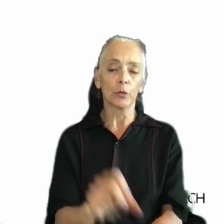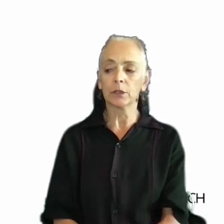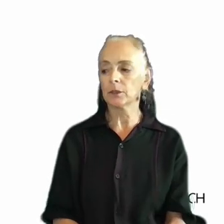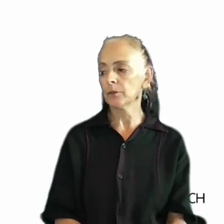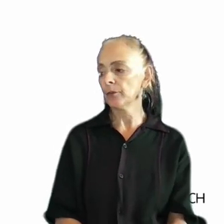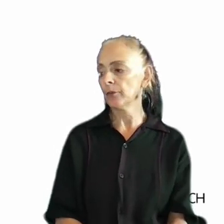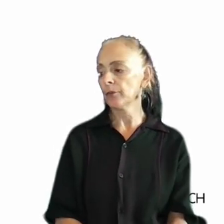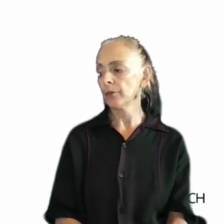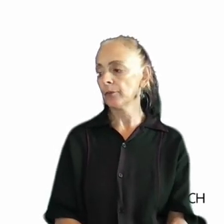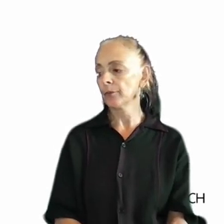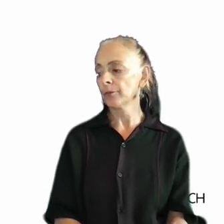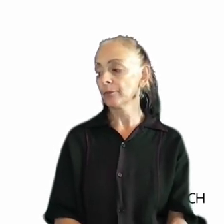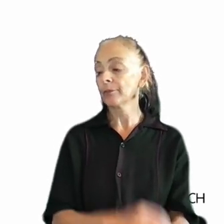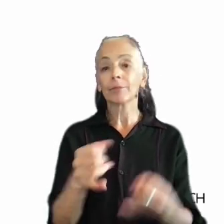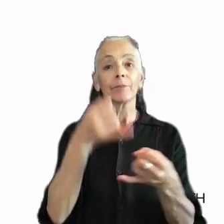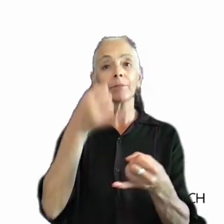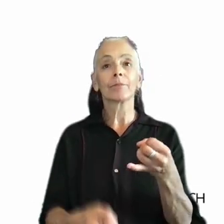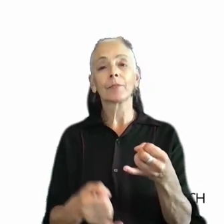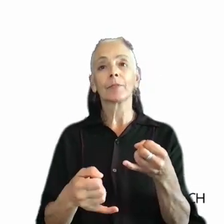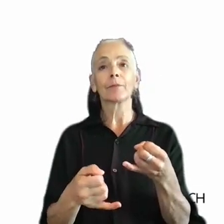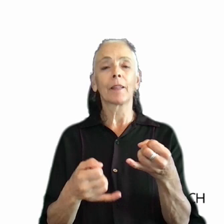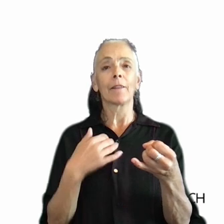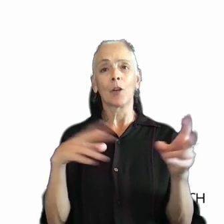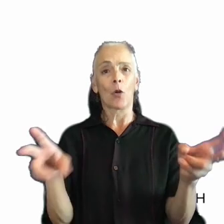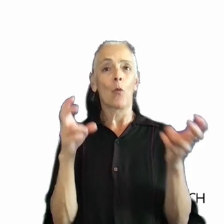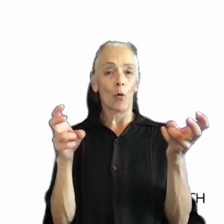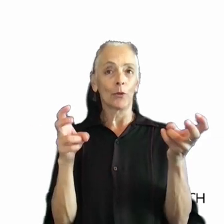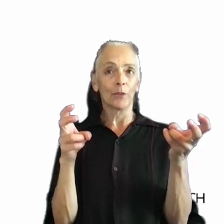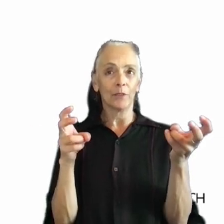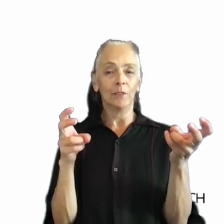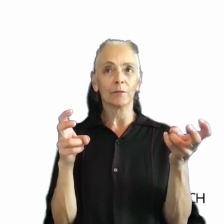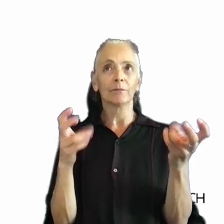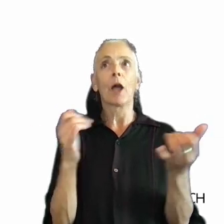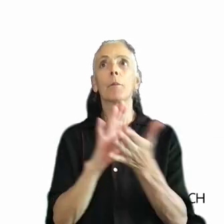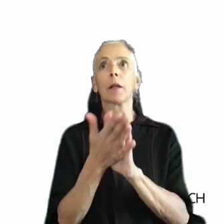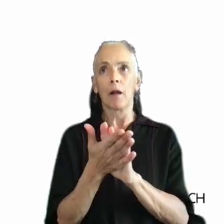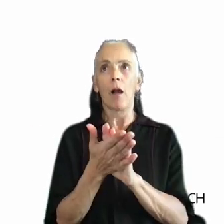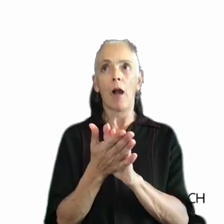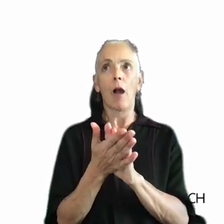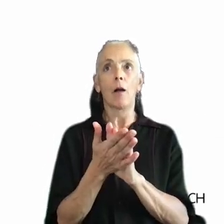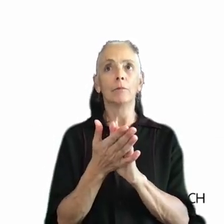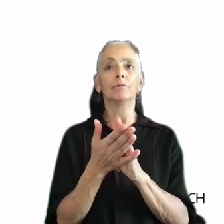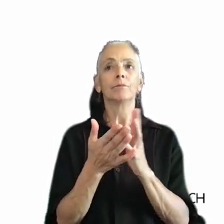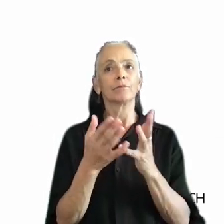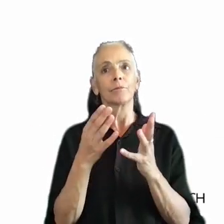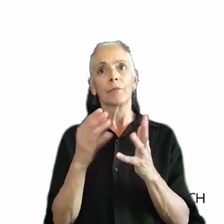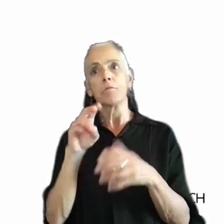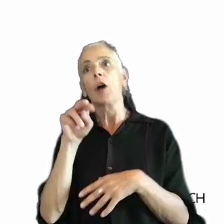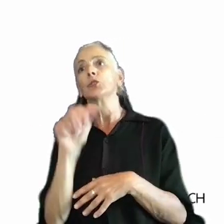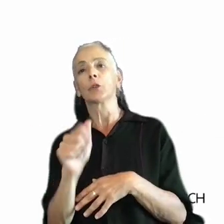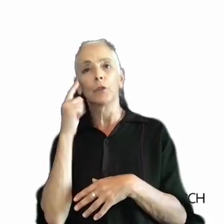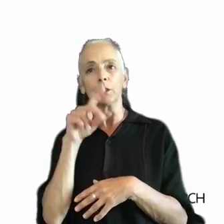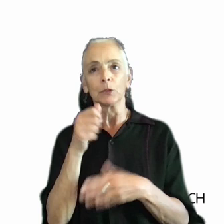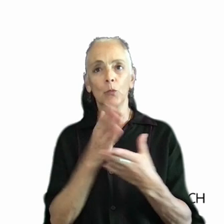Finally, I want to end with a quote that has now become one of the slogans or mantras for the disability rights movement. On this slide